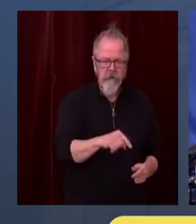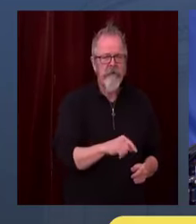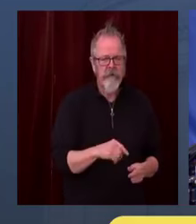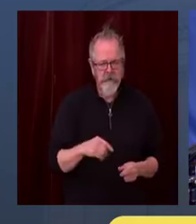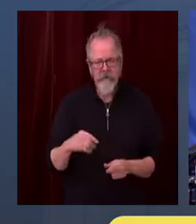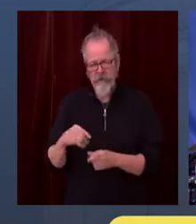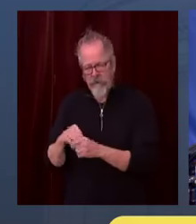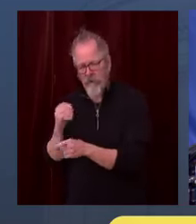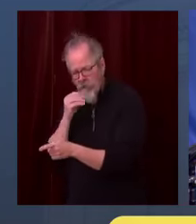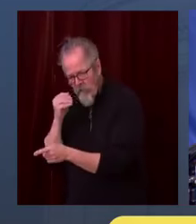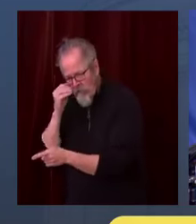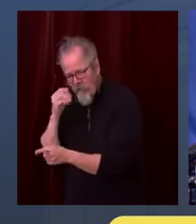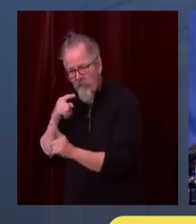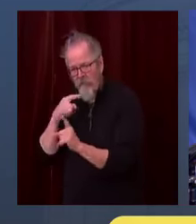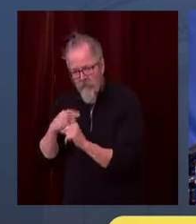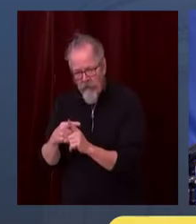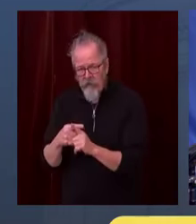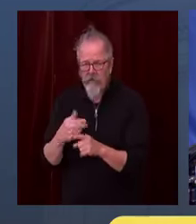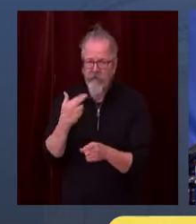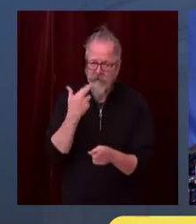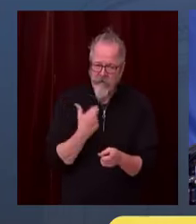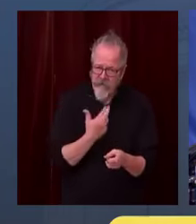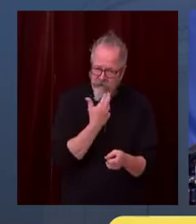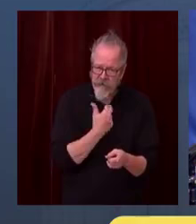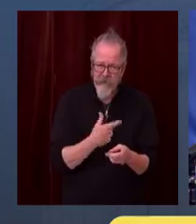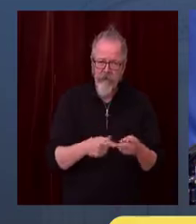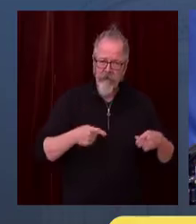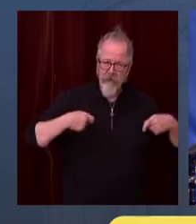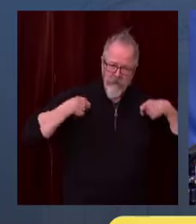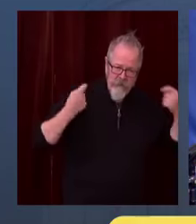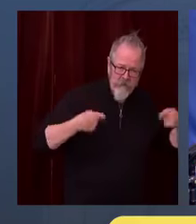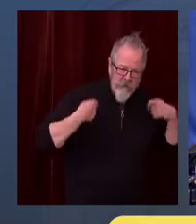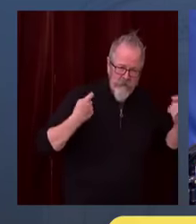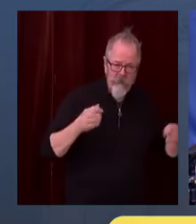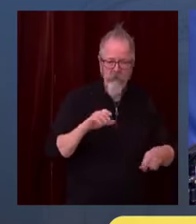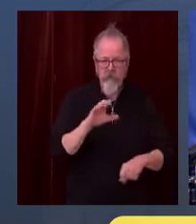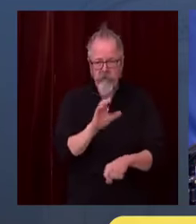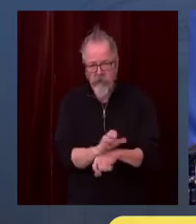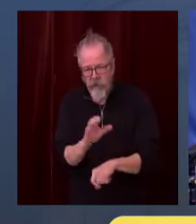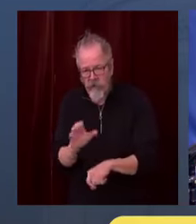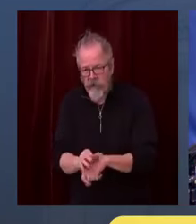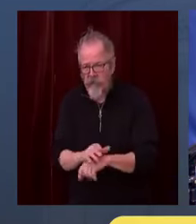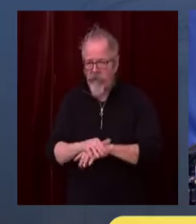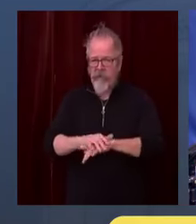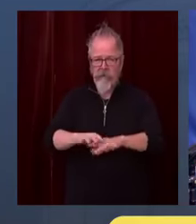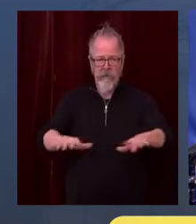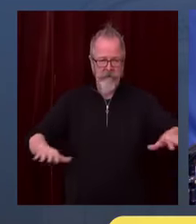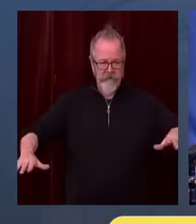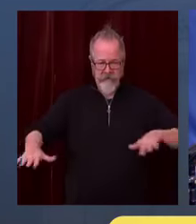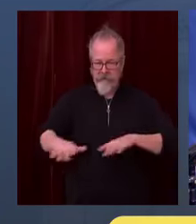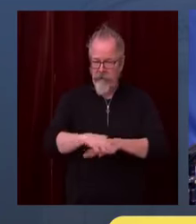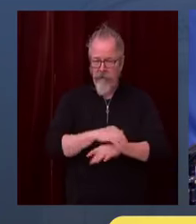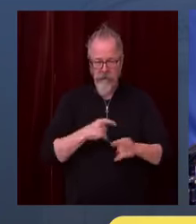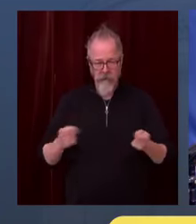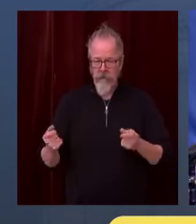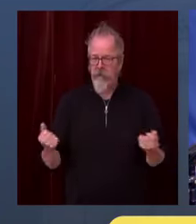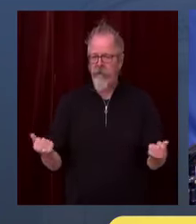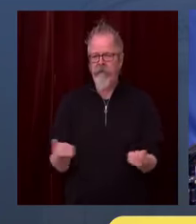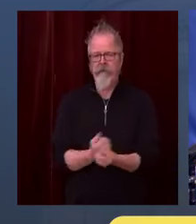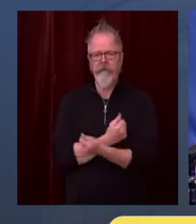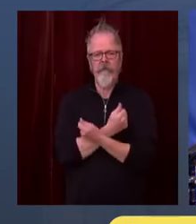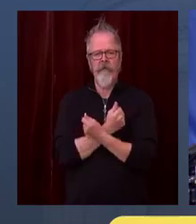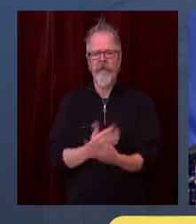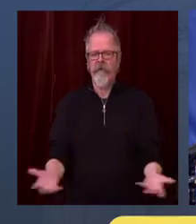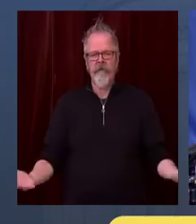natures, all kinds of social activity. So here's the scientific fact. We have to close this